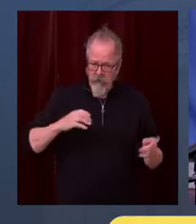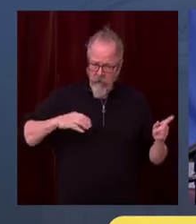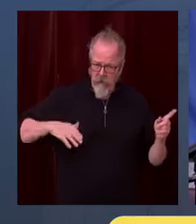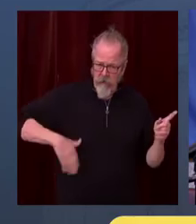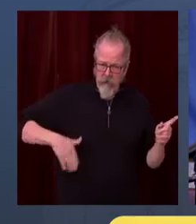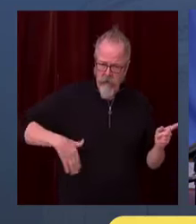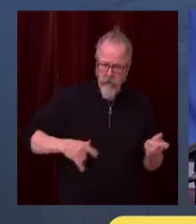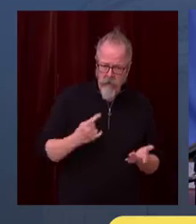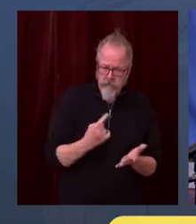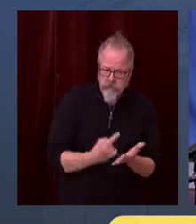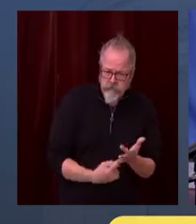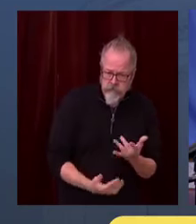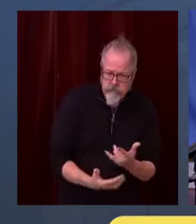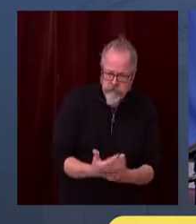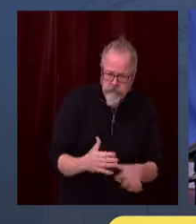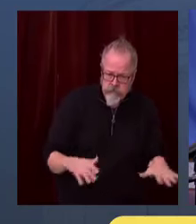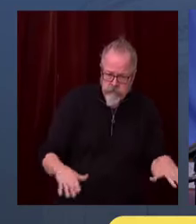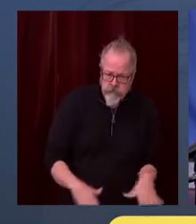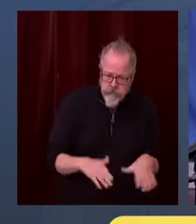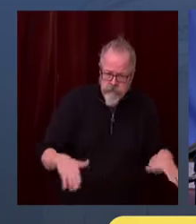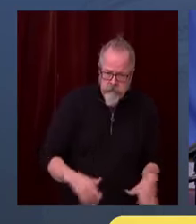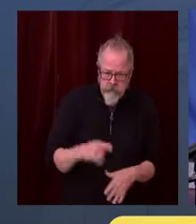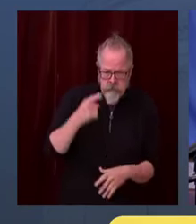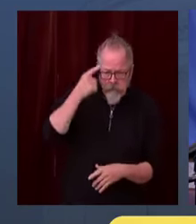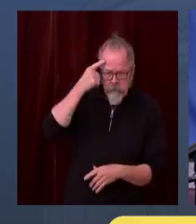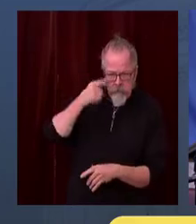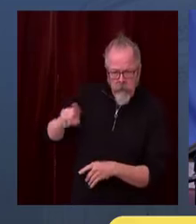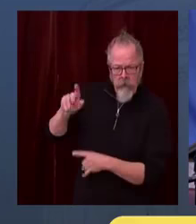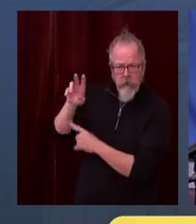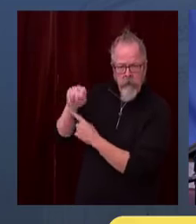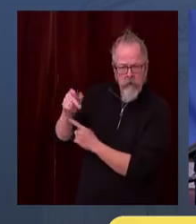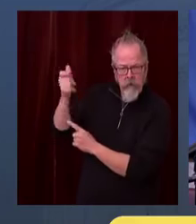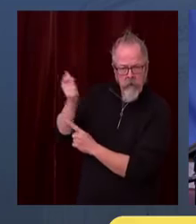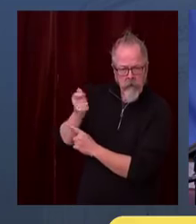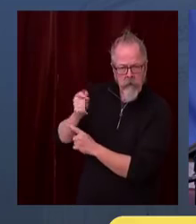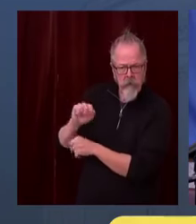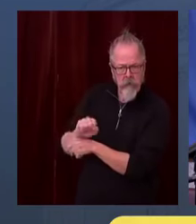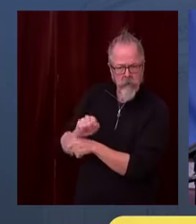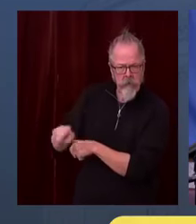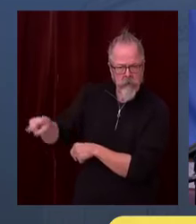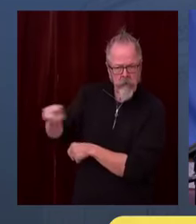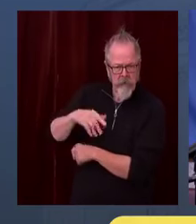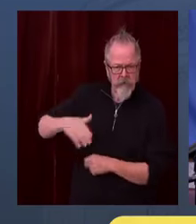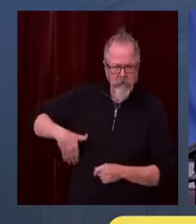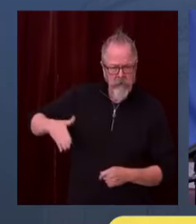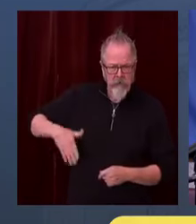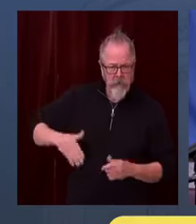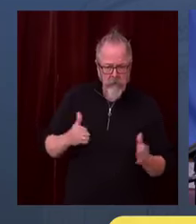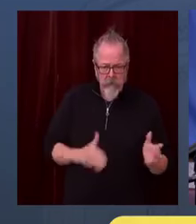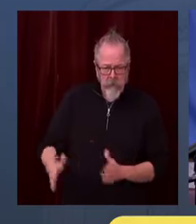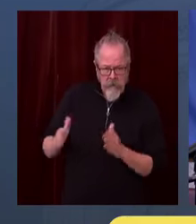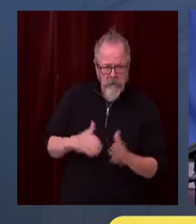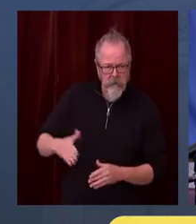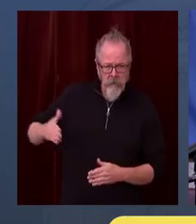Washingtonians, Americans deserve that. And we ought to continue to lift our insistence that they get that job done.